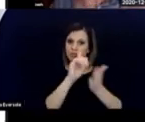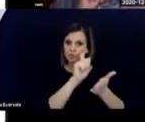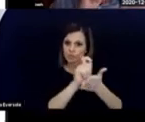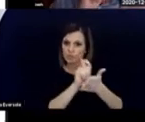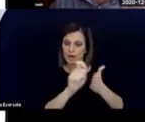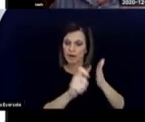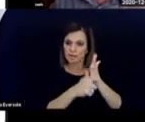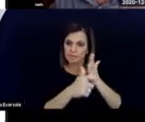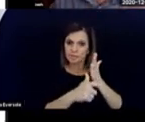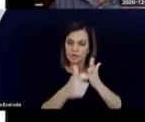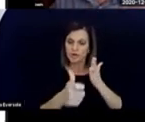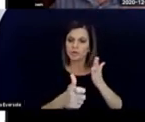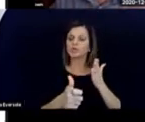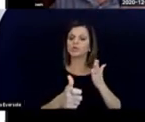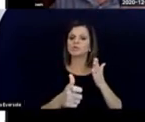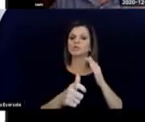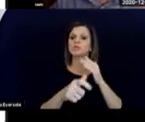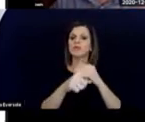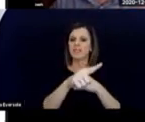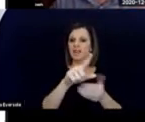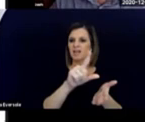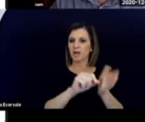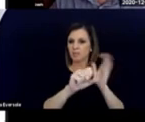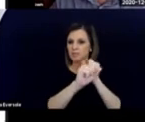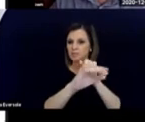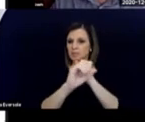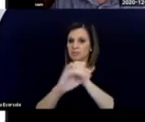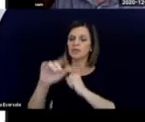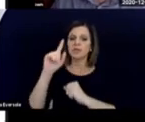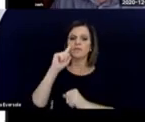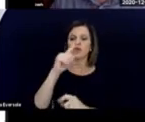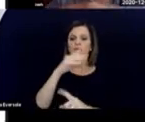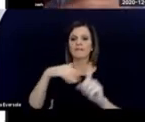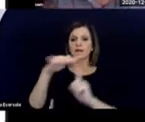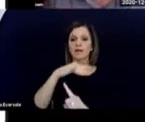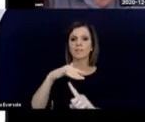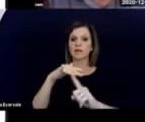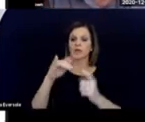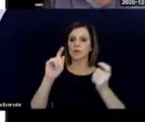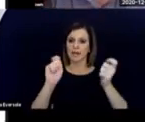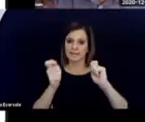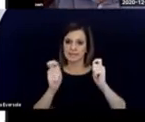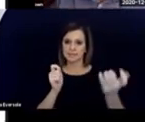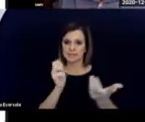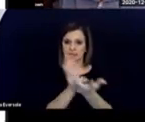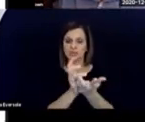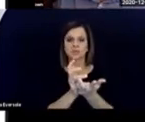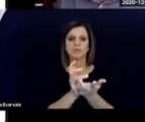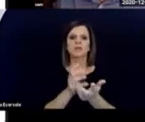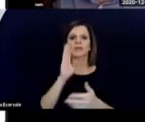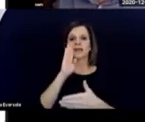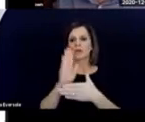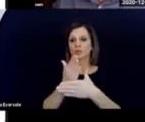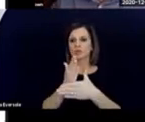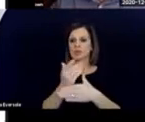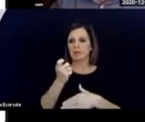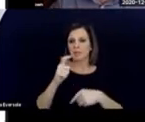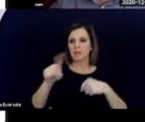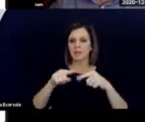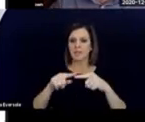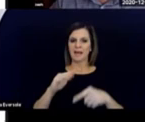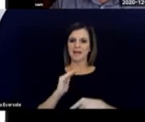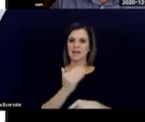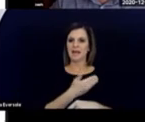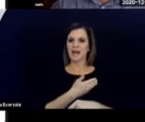on environmental adaptations. And I'm just going to share a little bit about our module, managing the